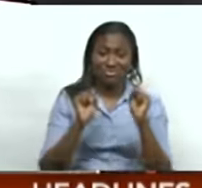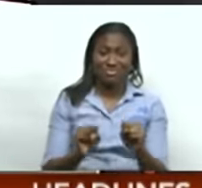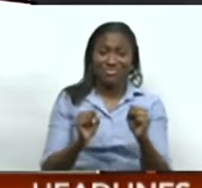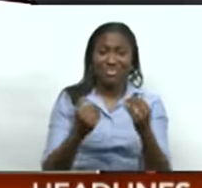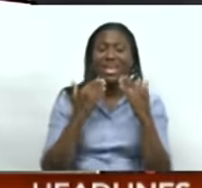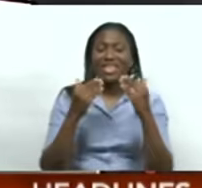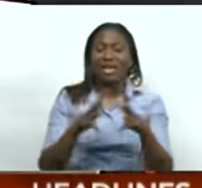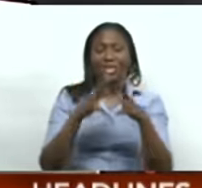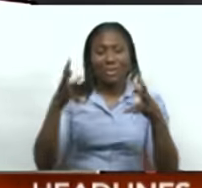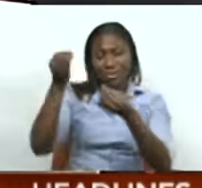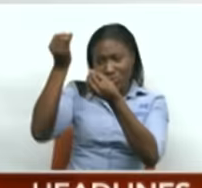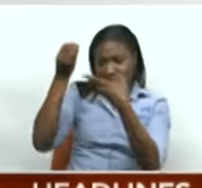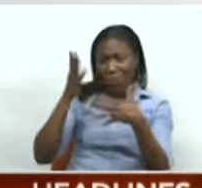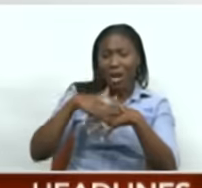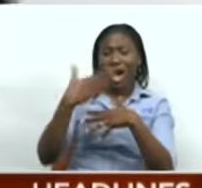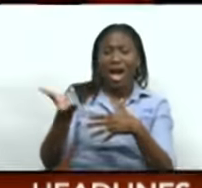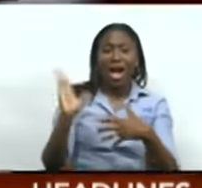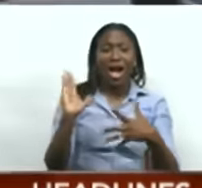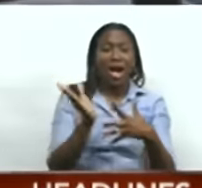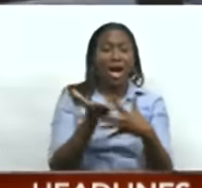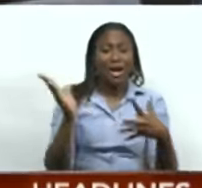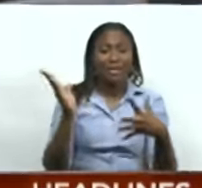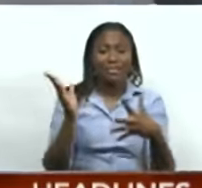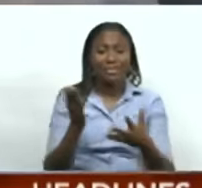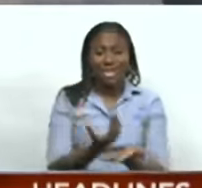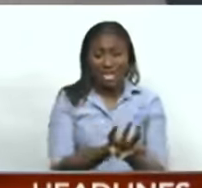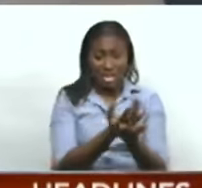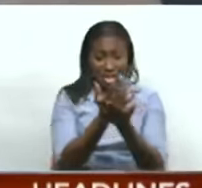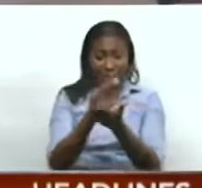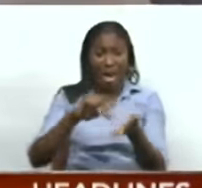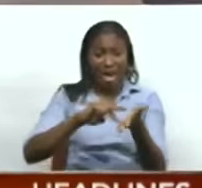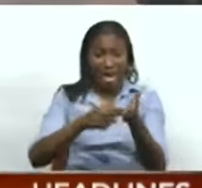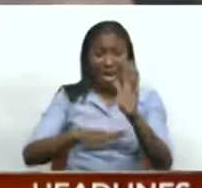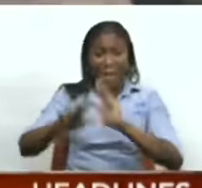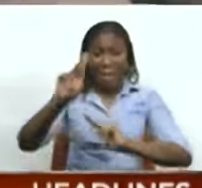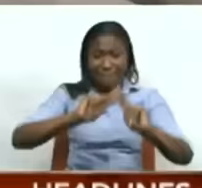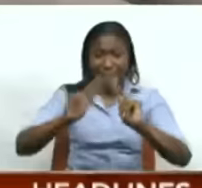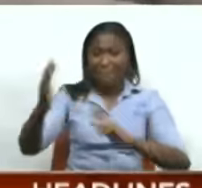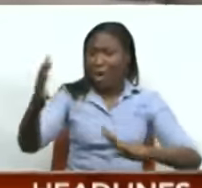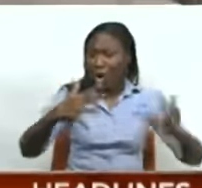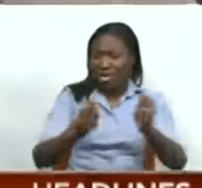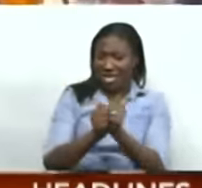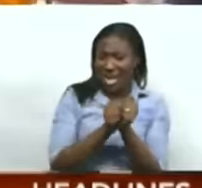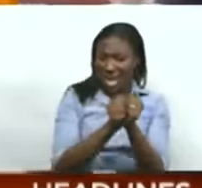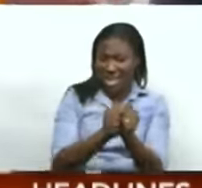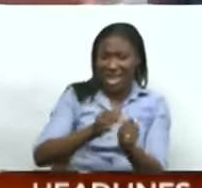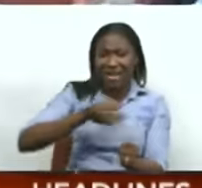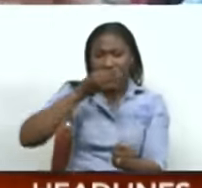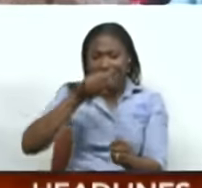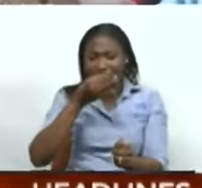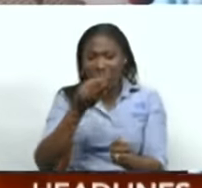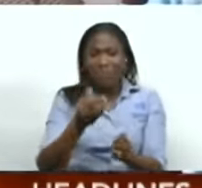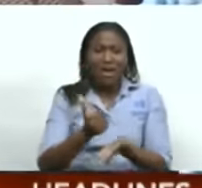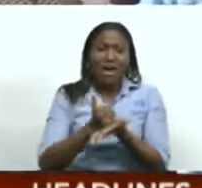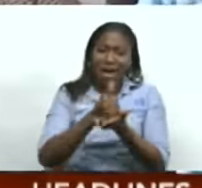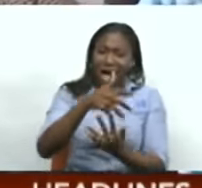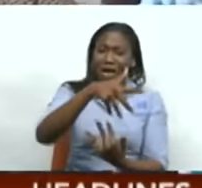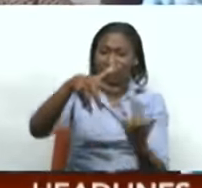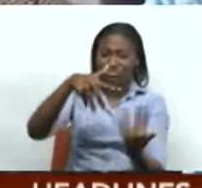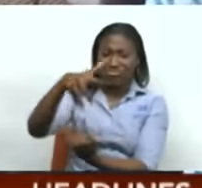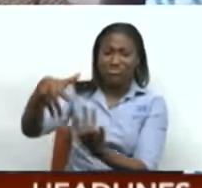thank you so much, Killeen. Well, still to come in the news, Diwali brings people together. Tonight, we'll look at how food is building communities.